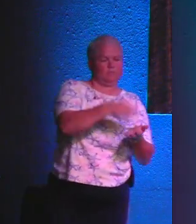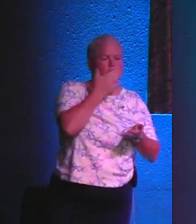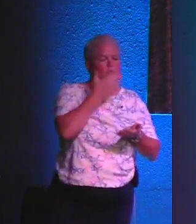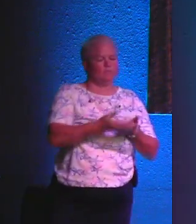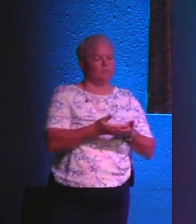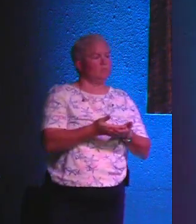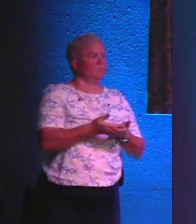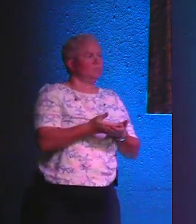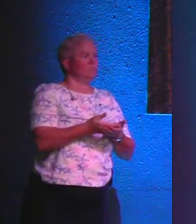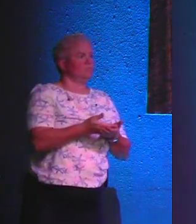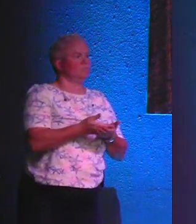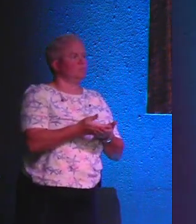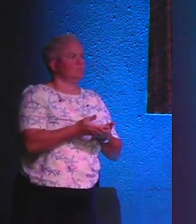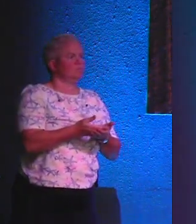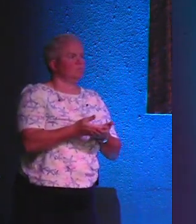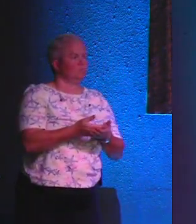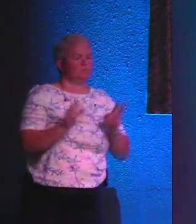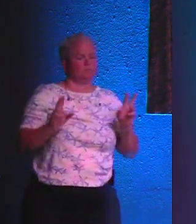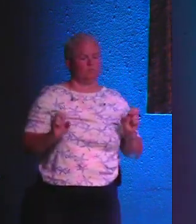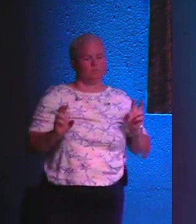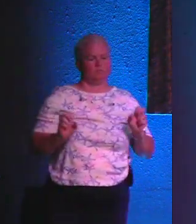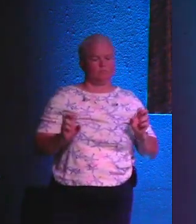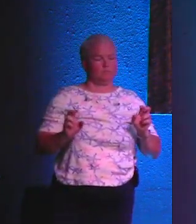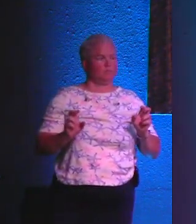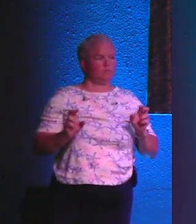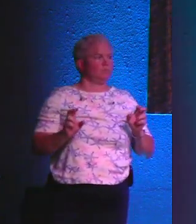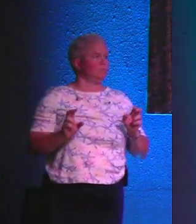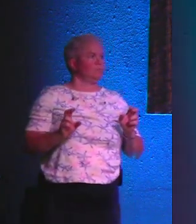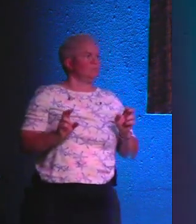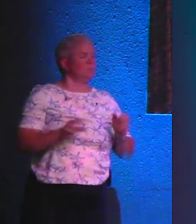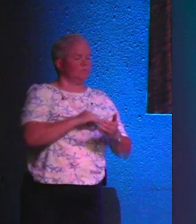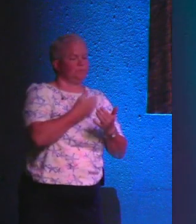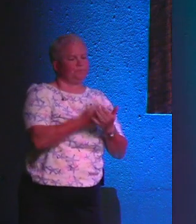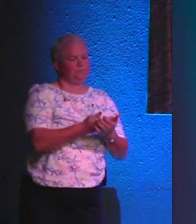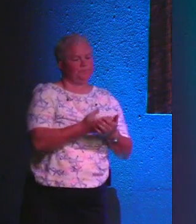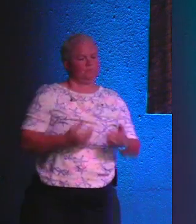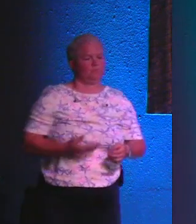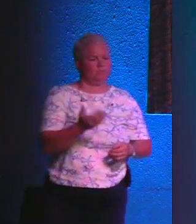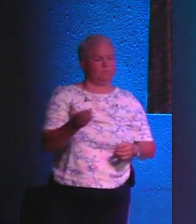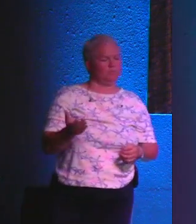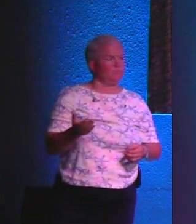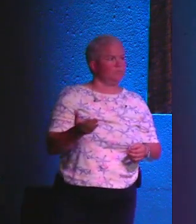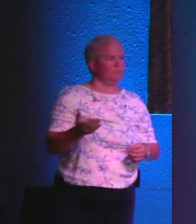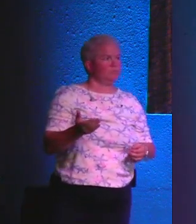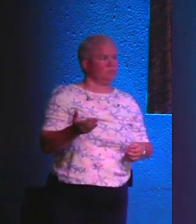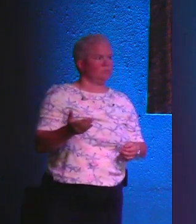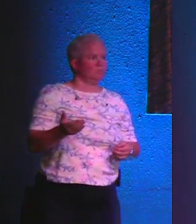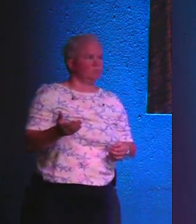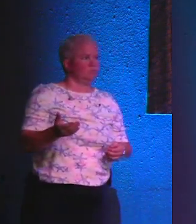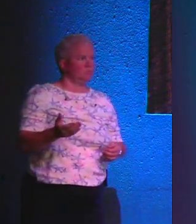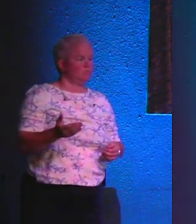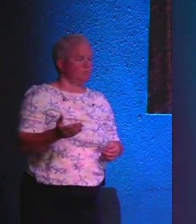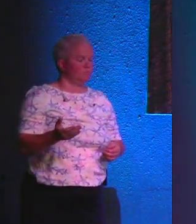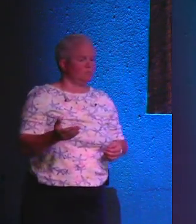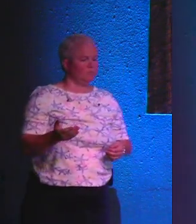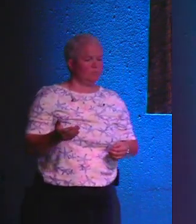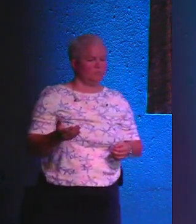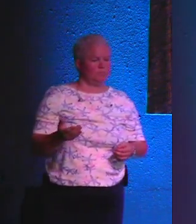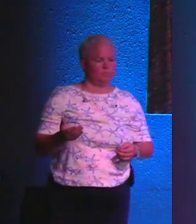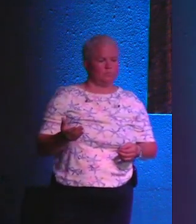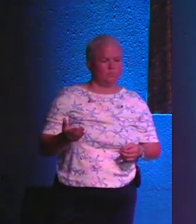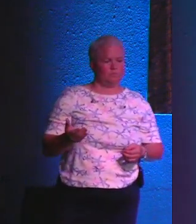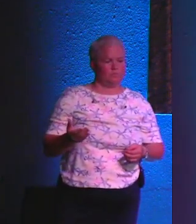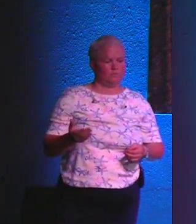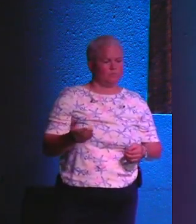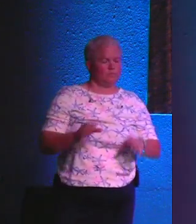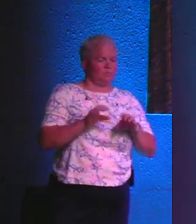for good and standing against evil. We need to be doing all of those things. We are to be a steward of everything that He gives us.